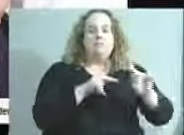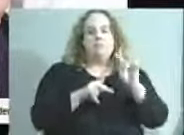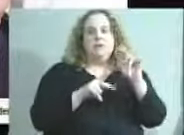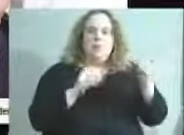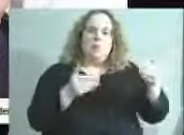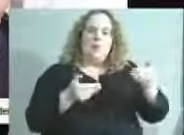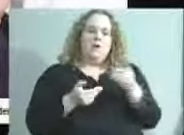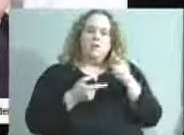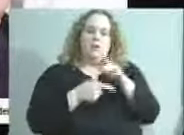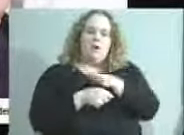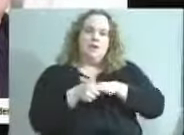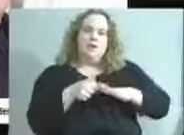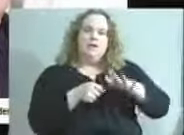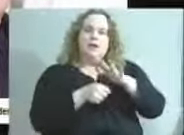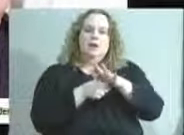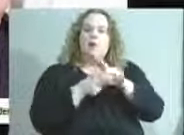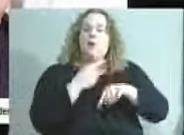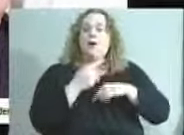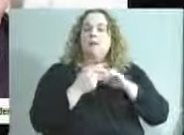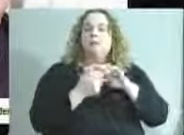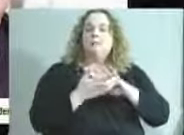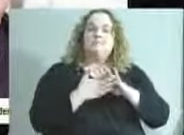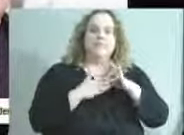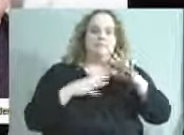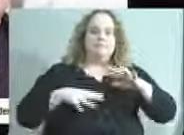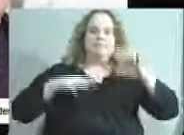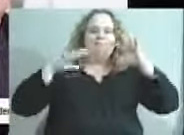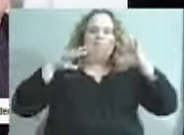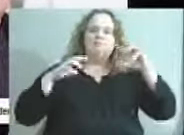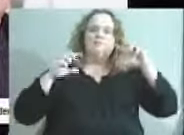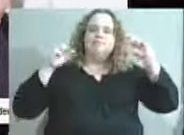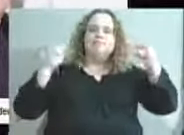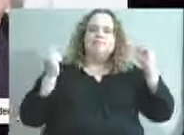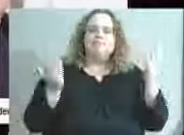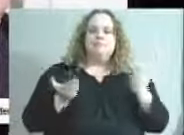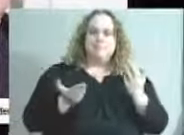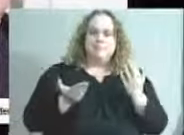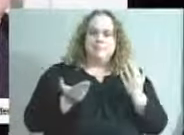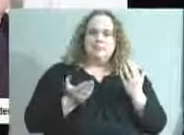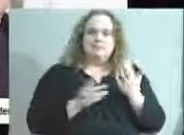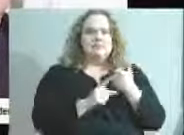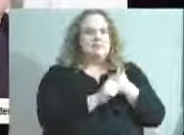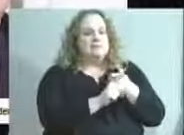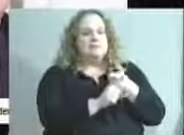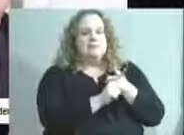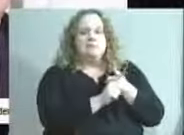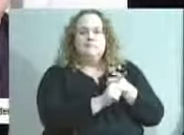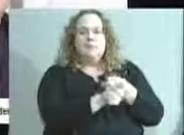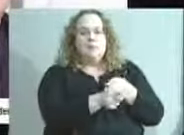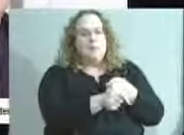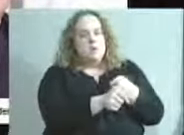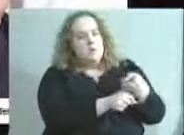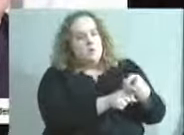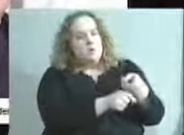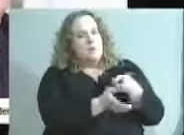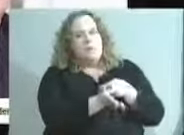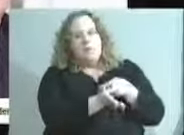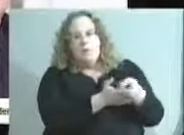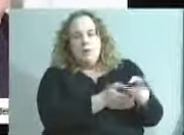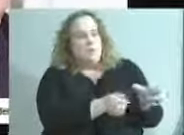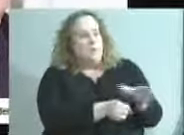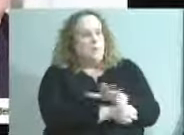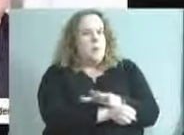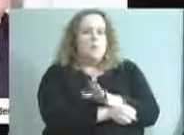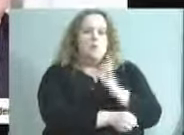neighborhood when I became superintendent of JCPS. He was a person of integrity and vision, and he